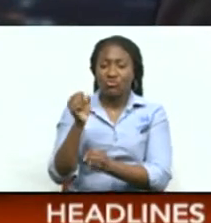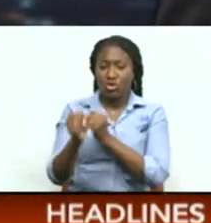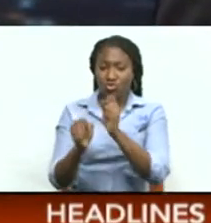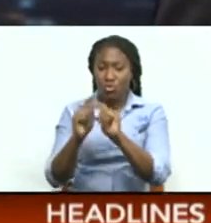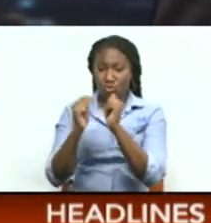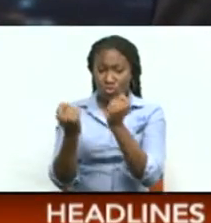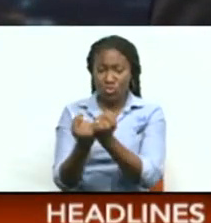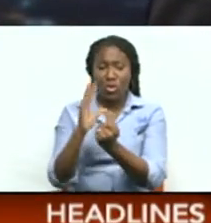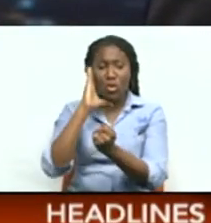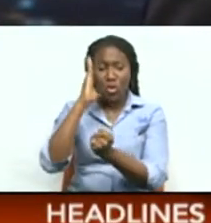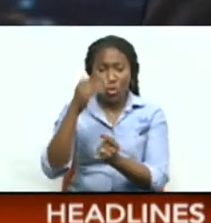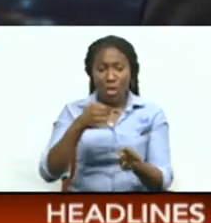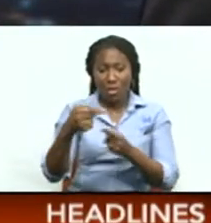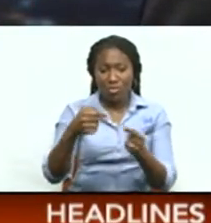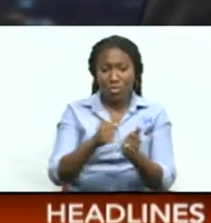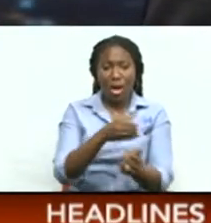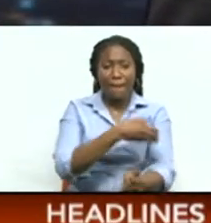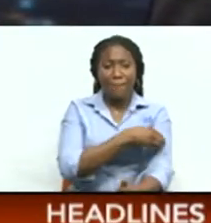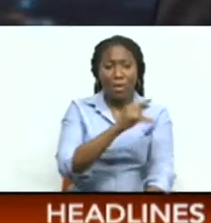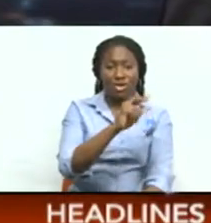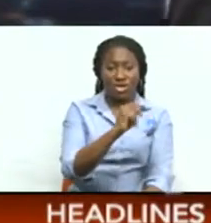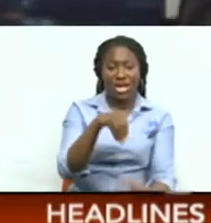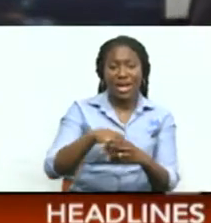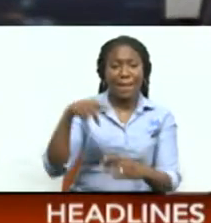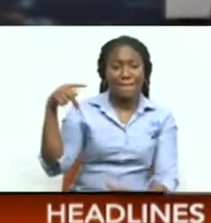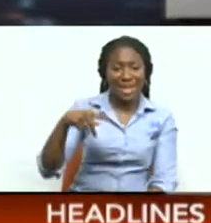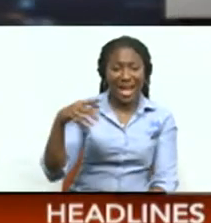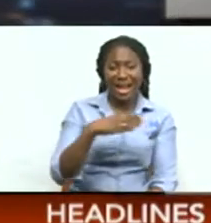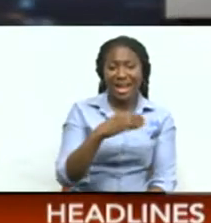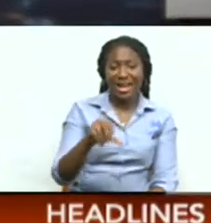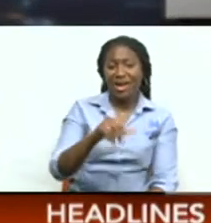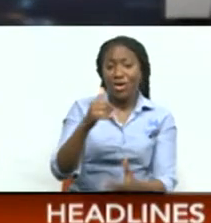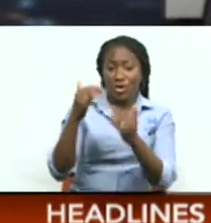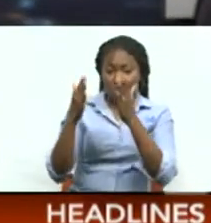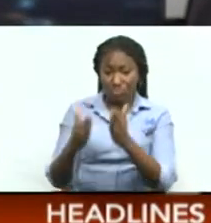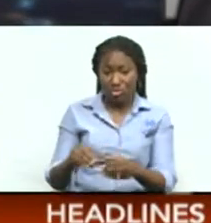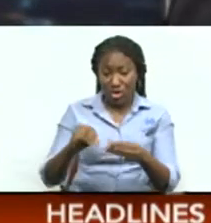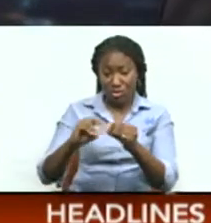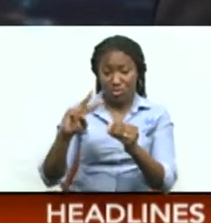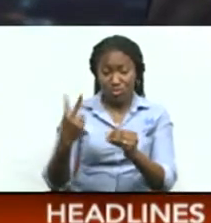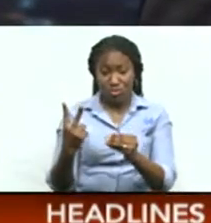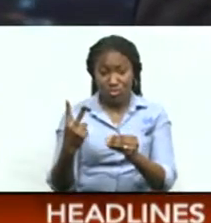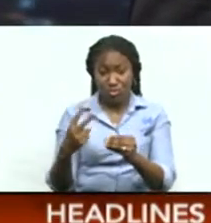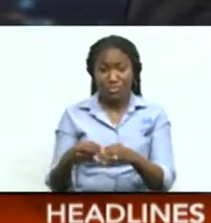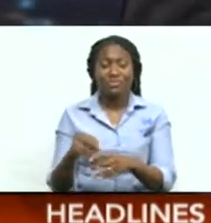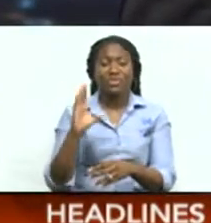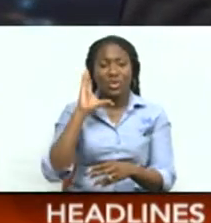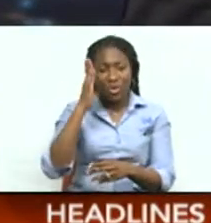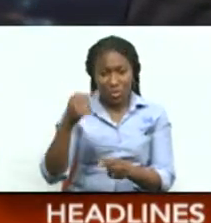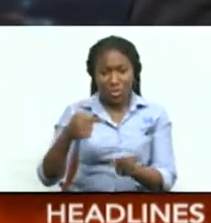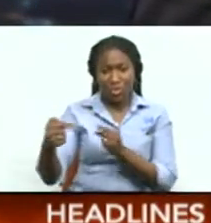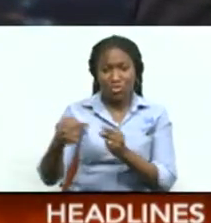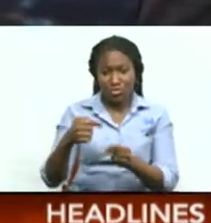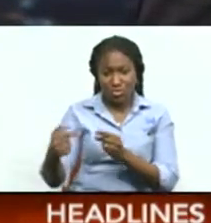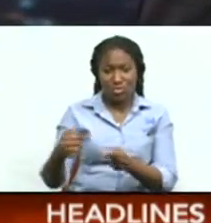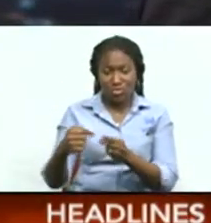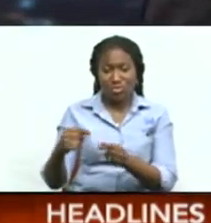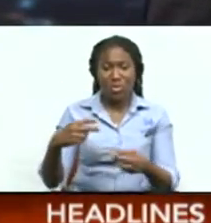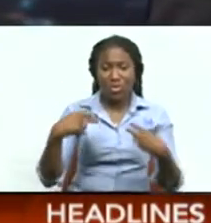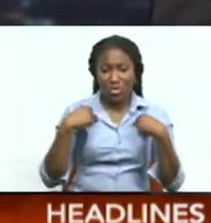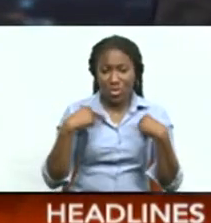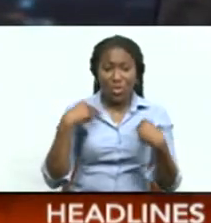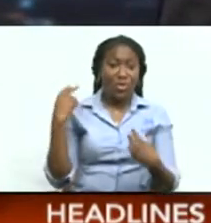away to Powerjet at Penal And the title chasers who are currently second on the standings Marchant Patriots will host